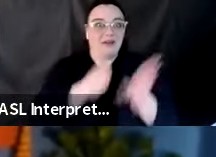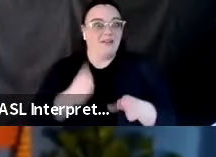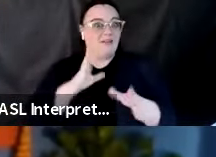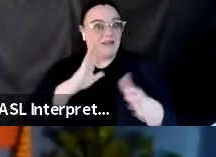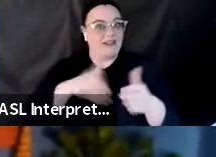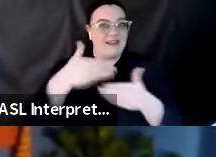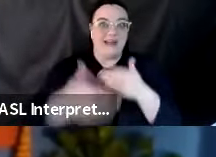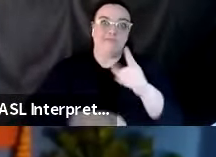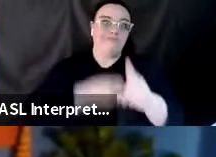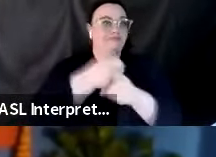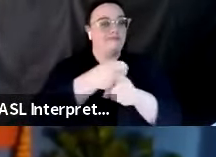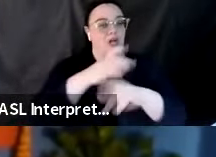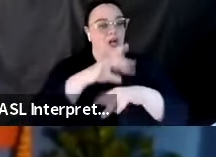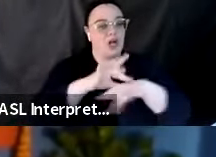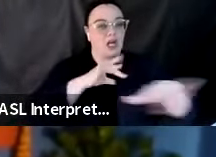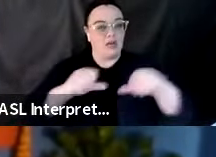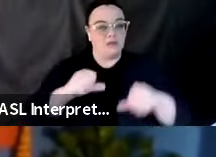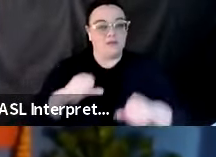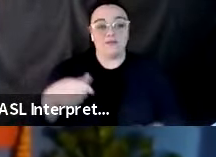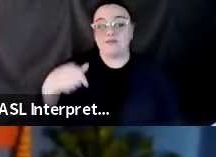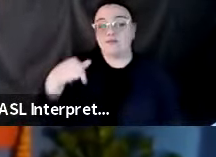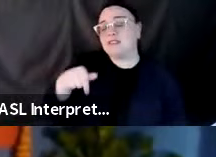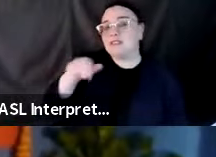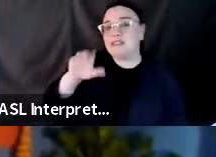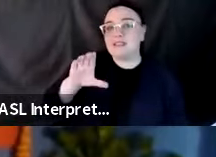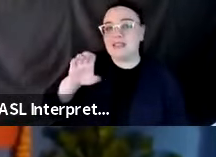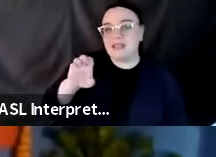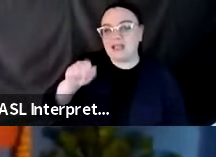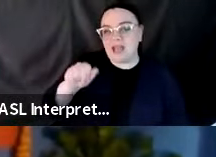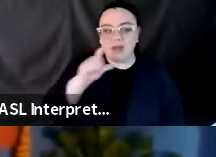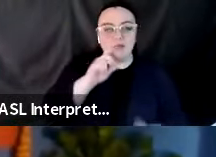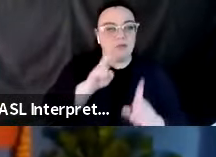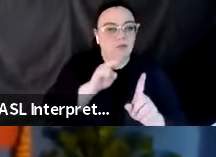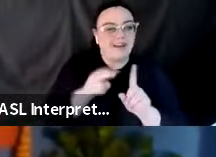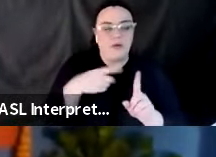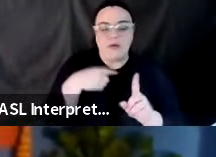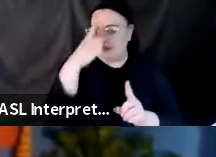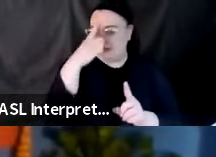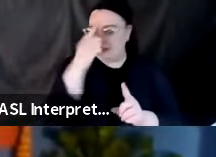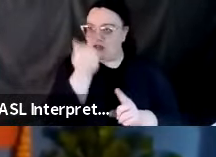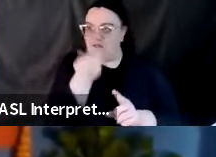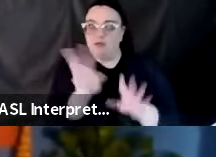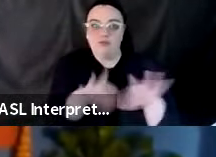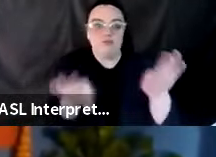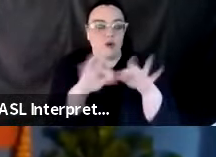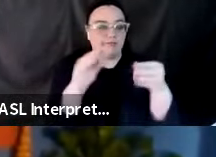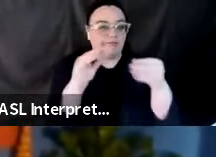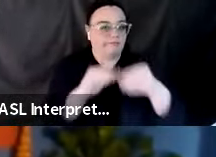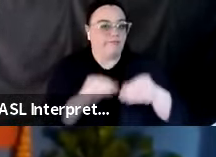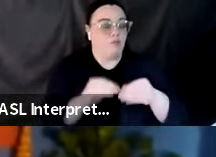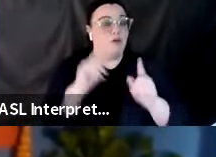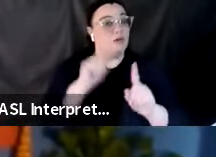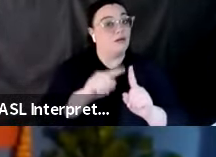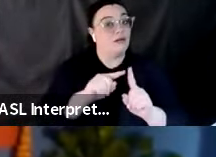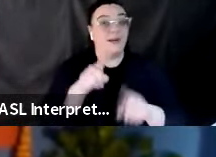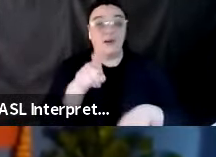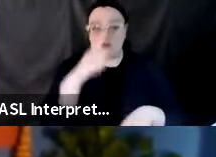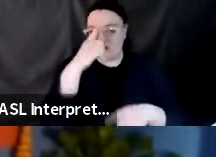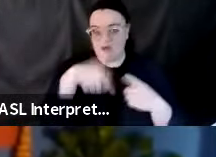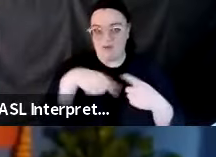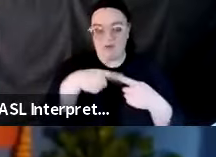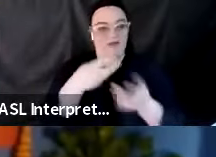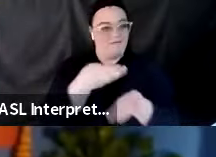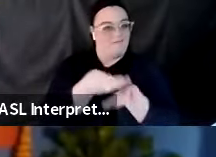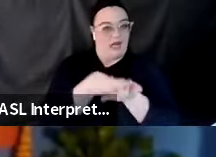And from the CEA's perspective, we think there's a few things to keep in mind. First of all, consider having that financial protection